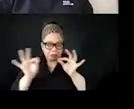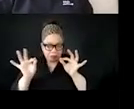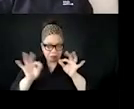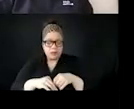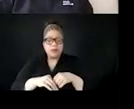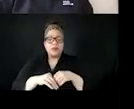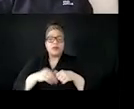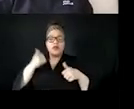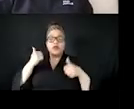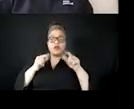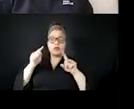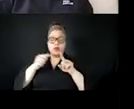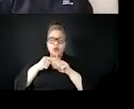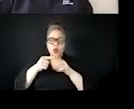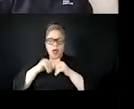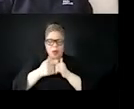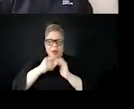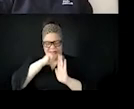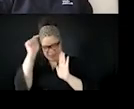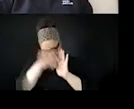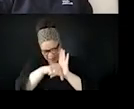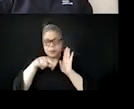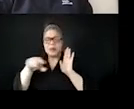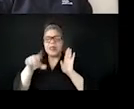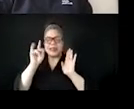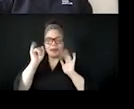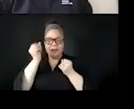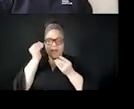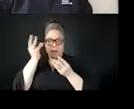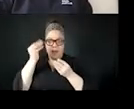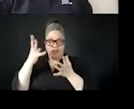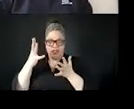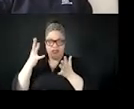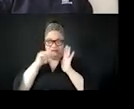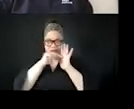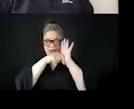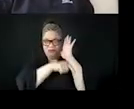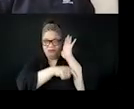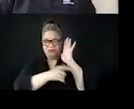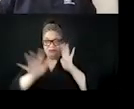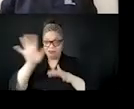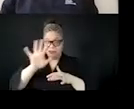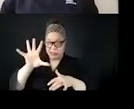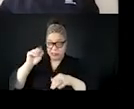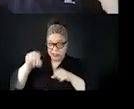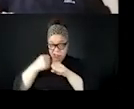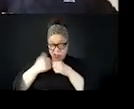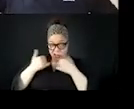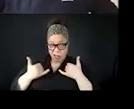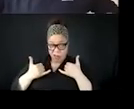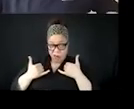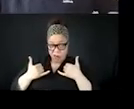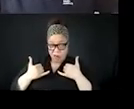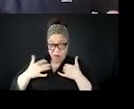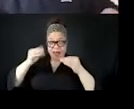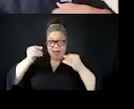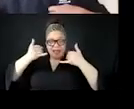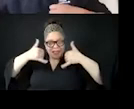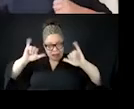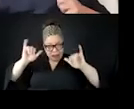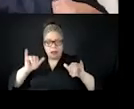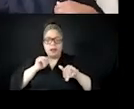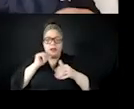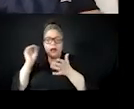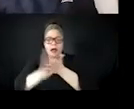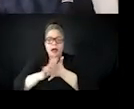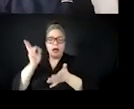now, uh, and it's still not in history books. The last investigation done on the, uh, explosion on the main said it